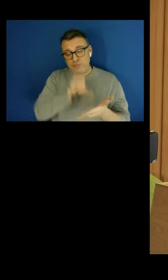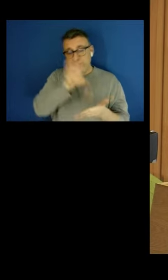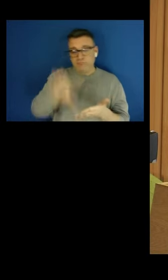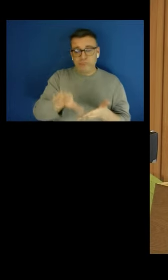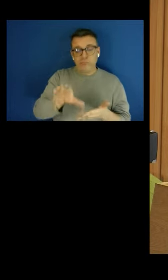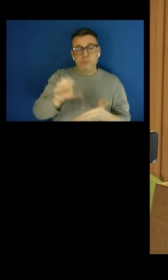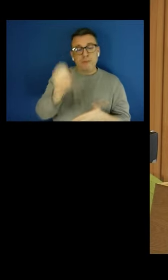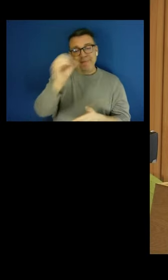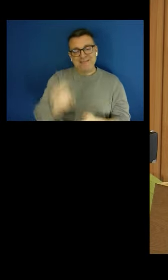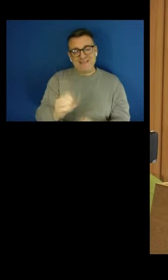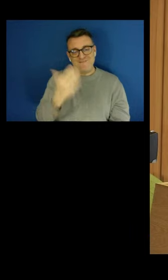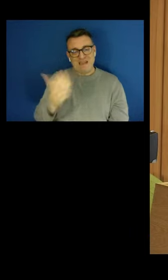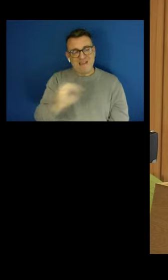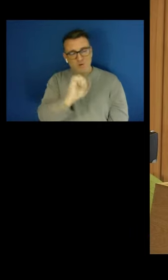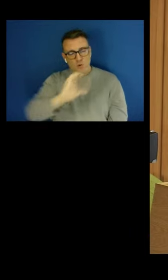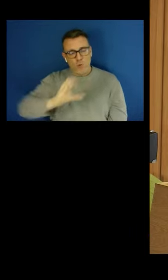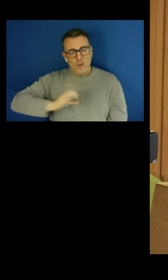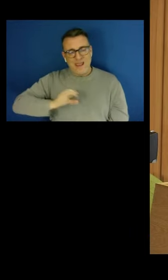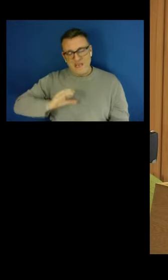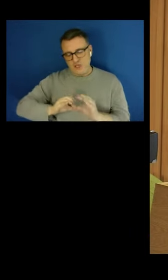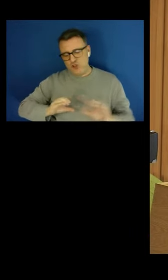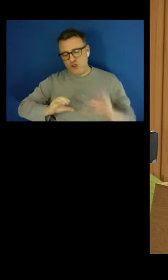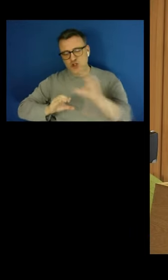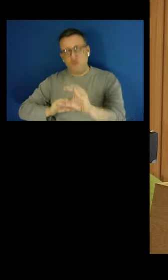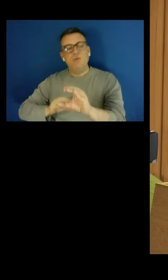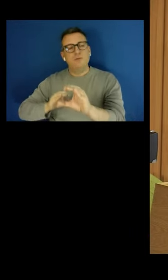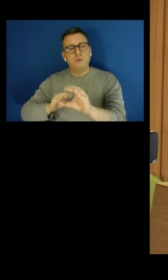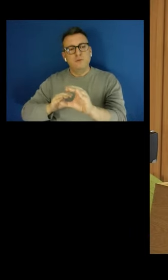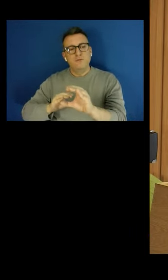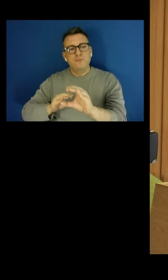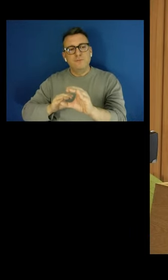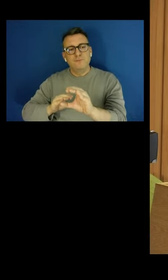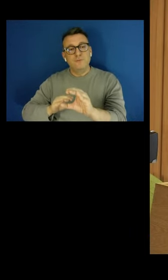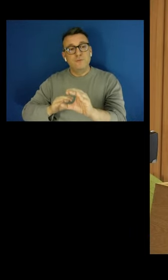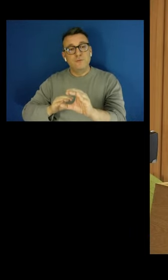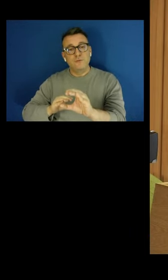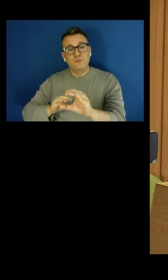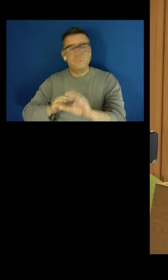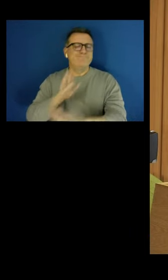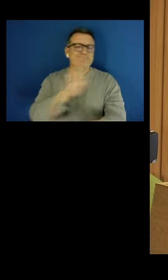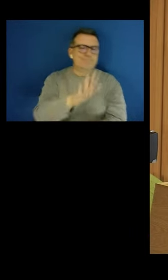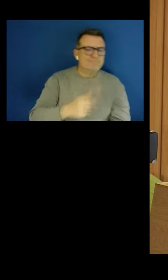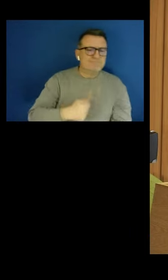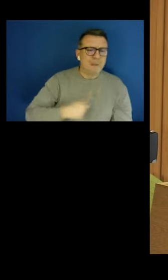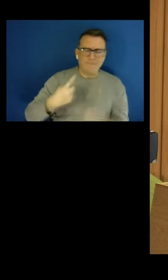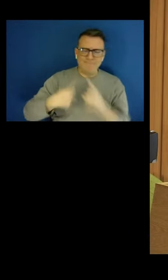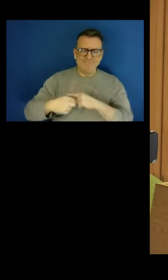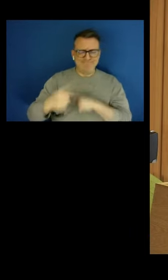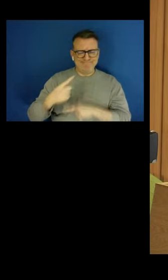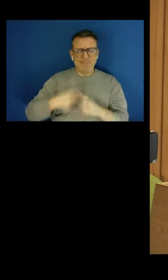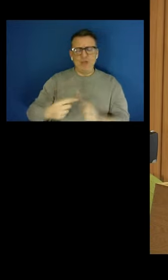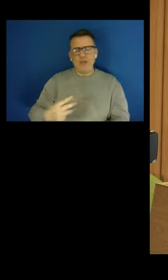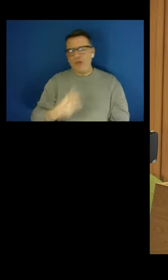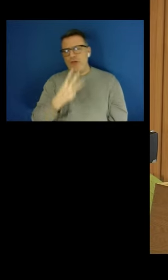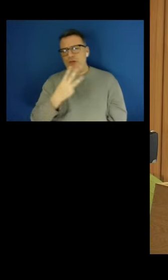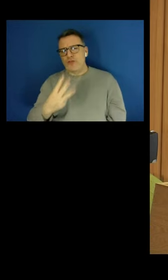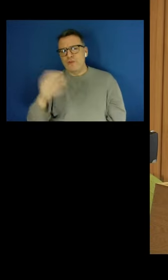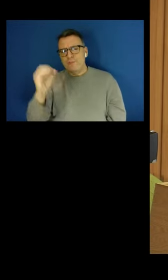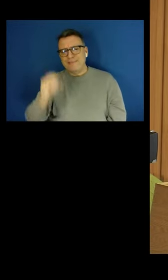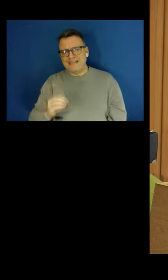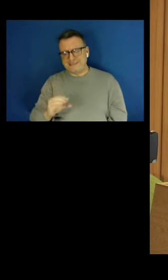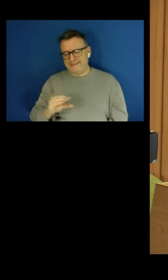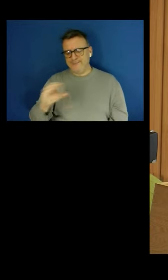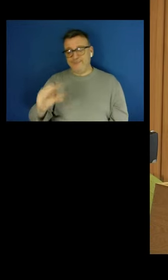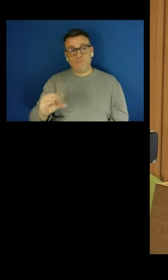salary to that pension pot, and you, sorry, at least 3% of your salary, and you contribute 5%